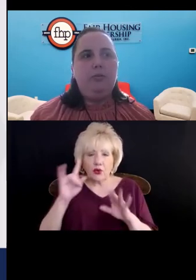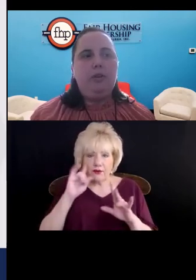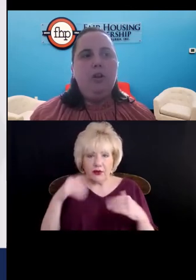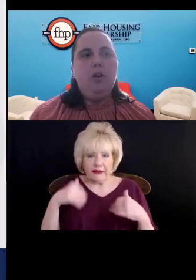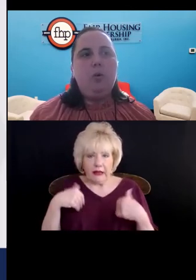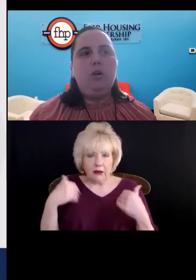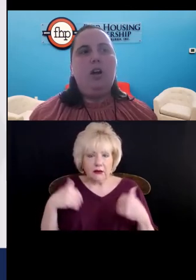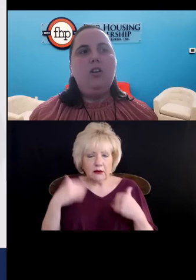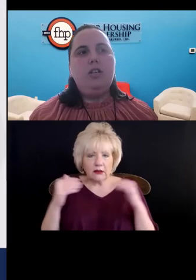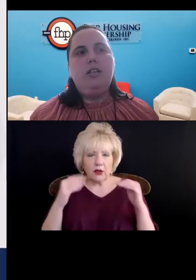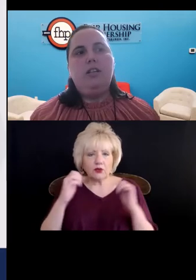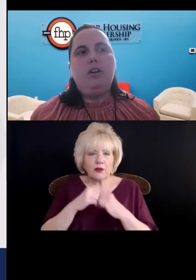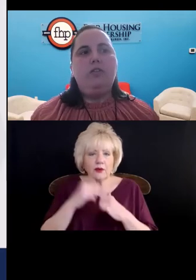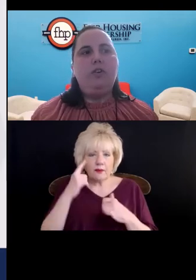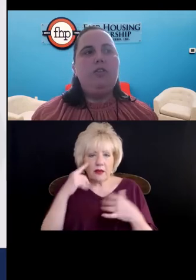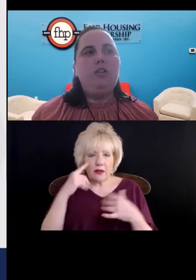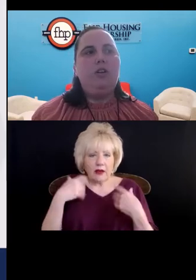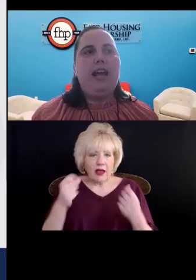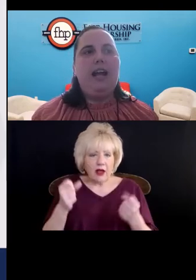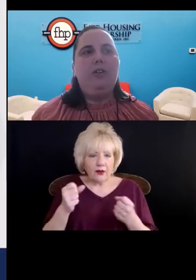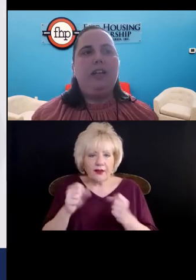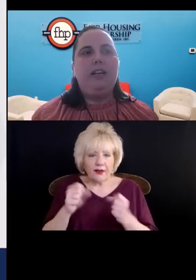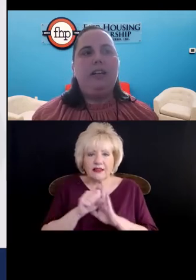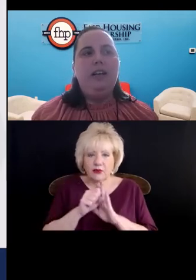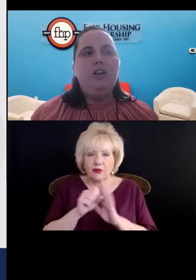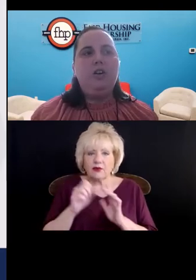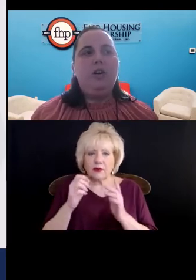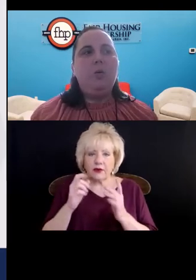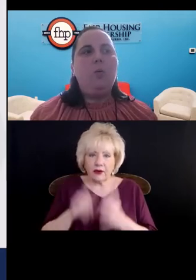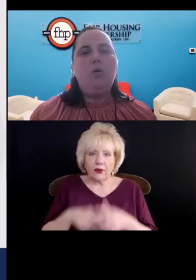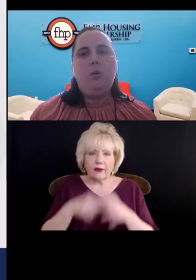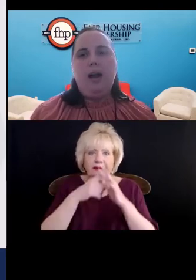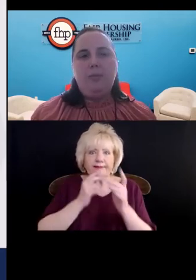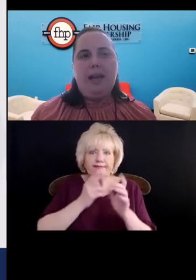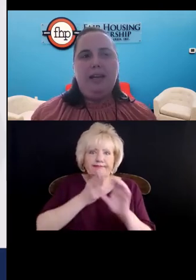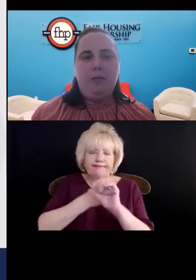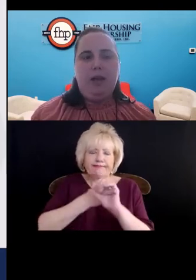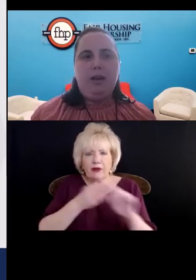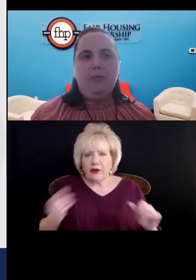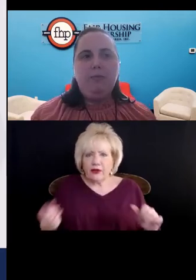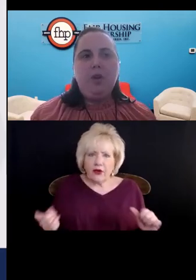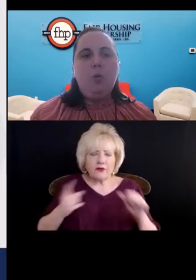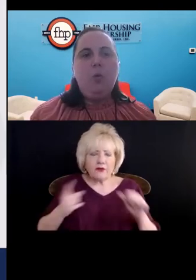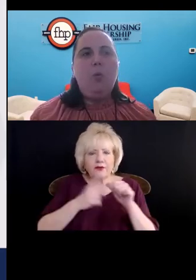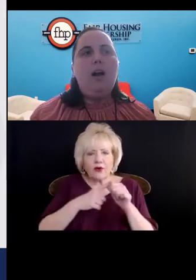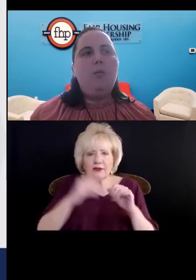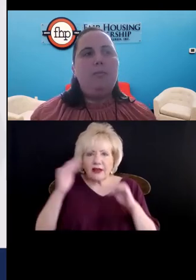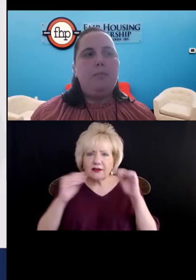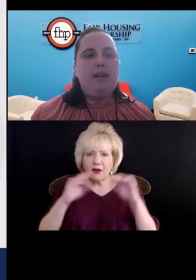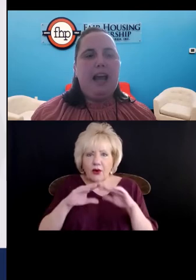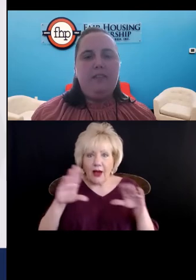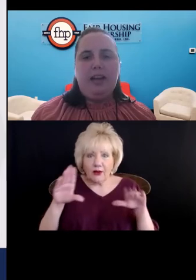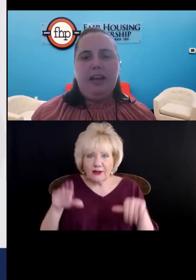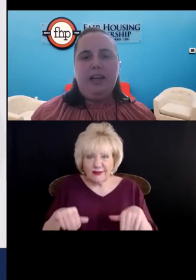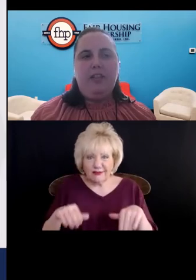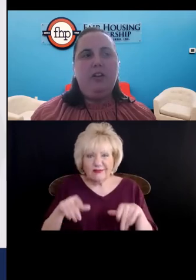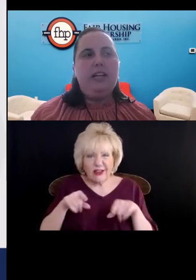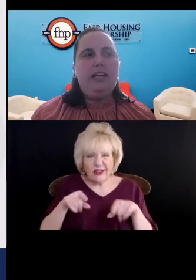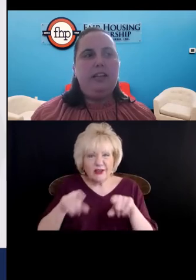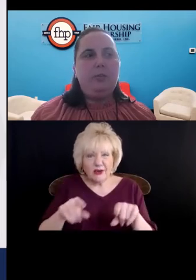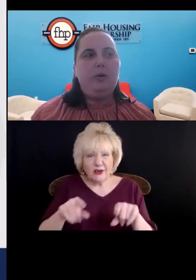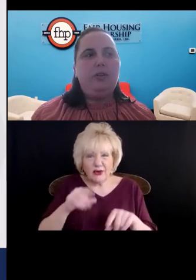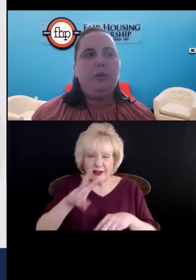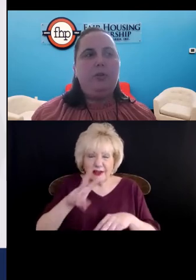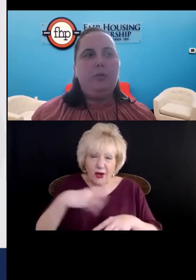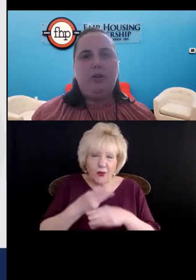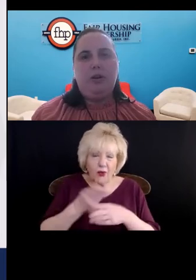symptoms who are launching into their first adult housing during a worldwide pandemic while navigating their